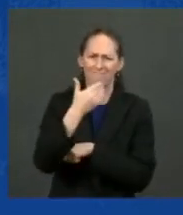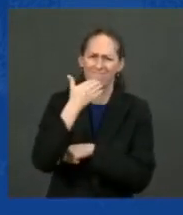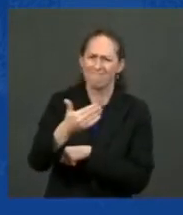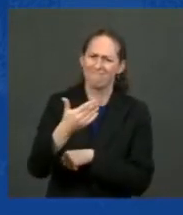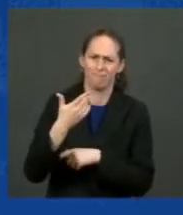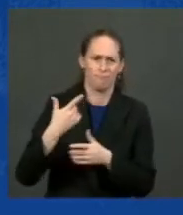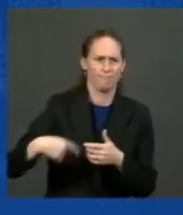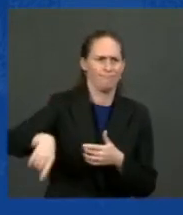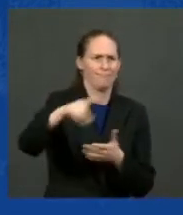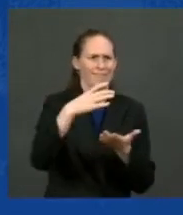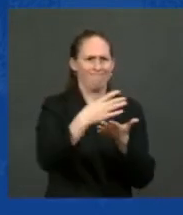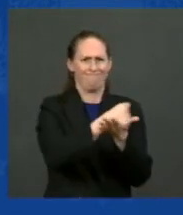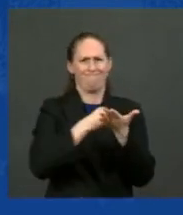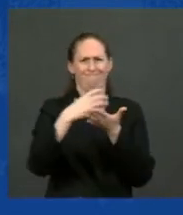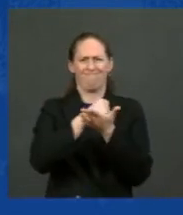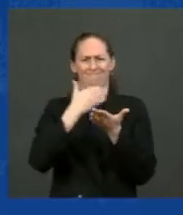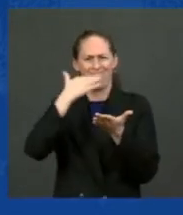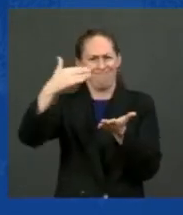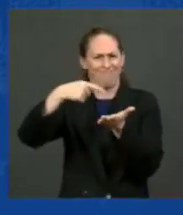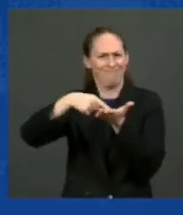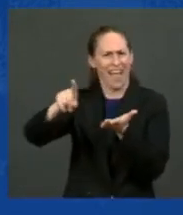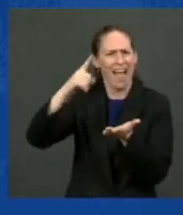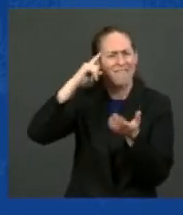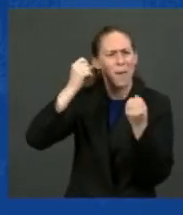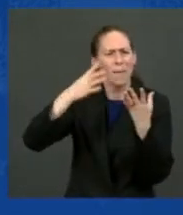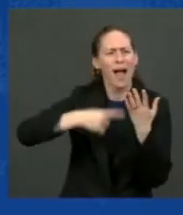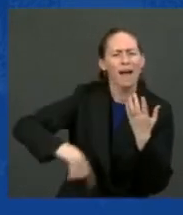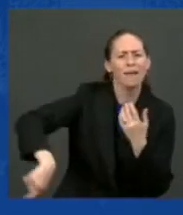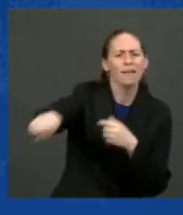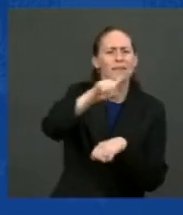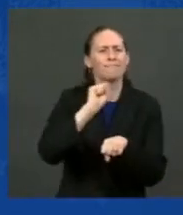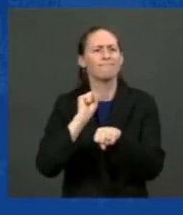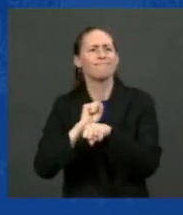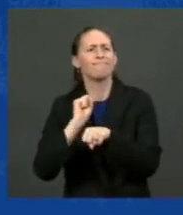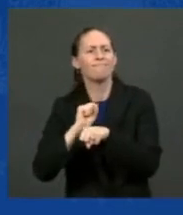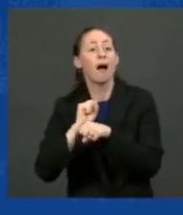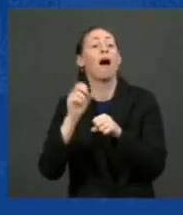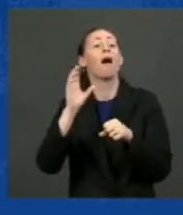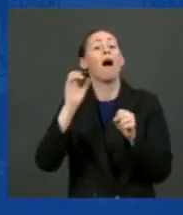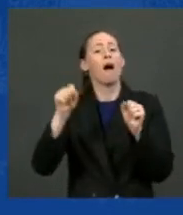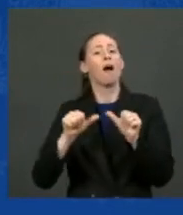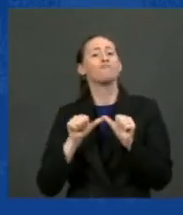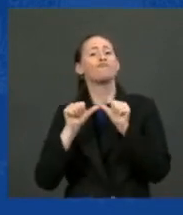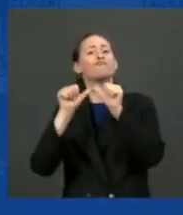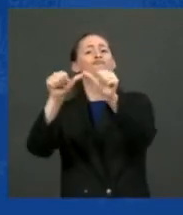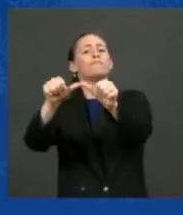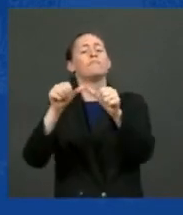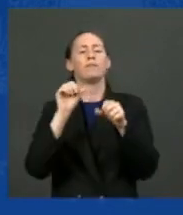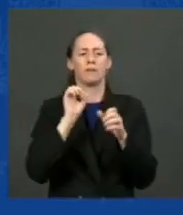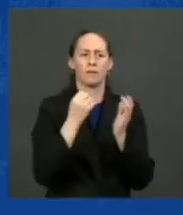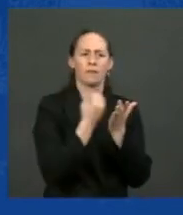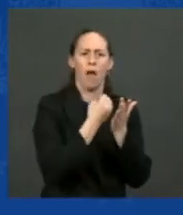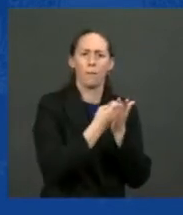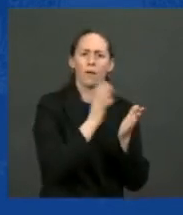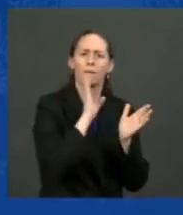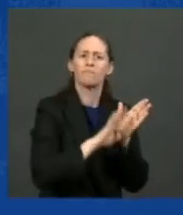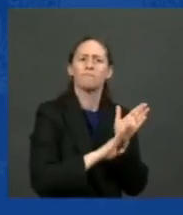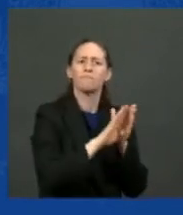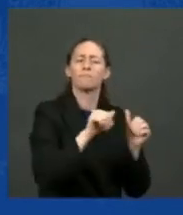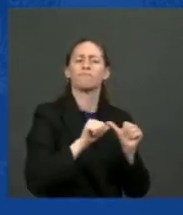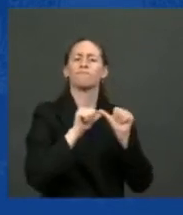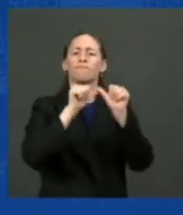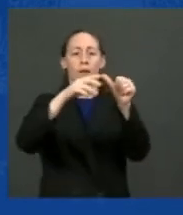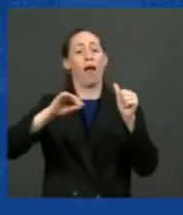contributing to long-term economic growth and improving the quality of life for Americans. Most